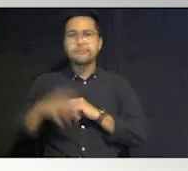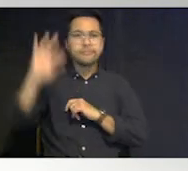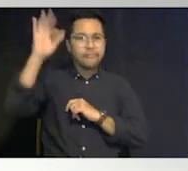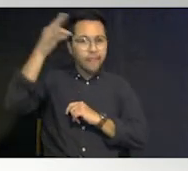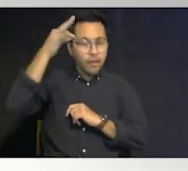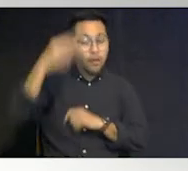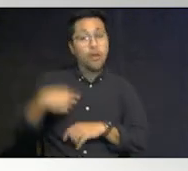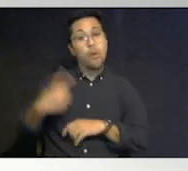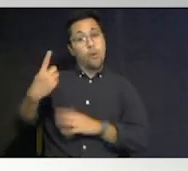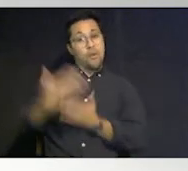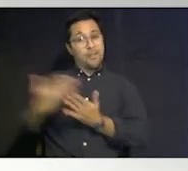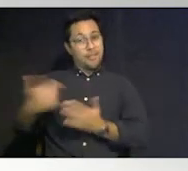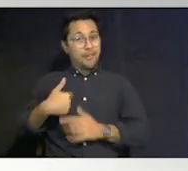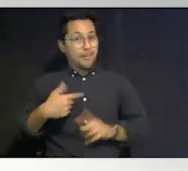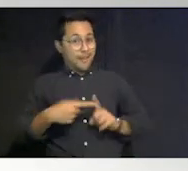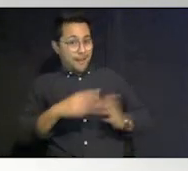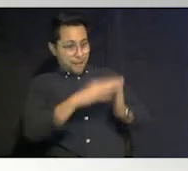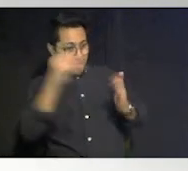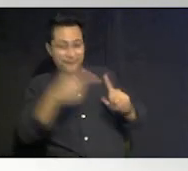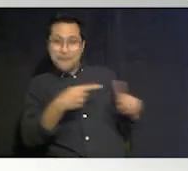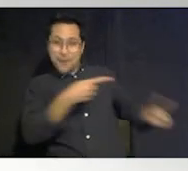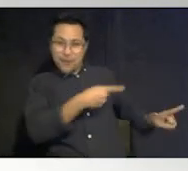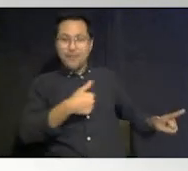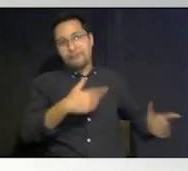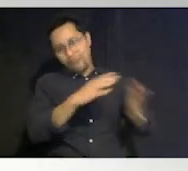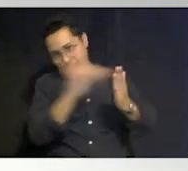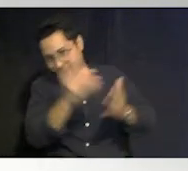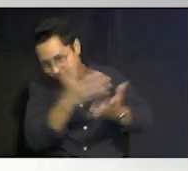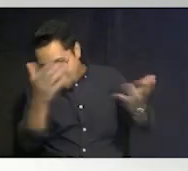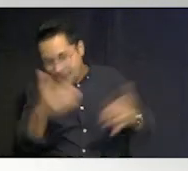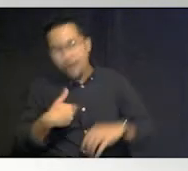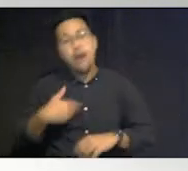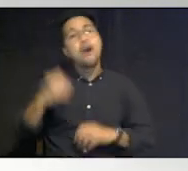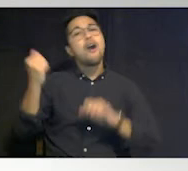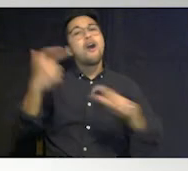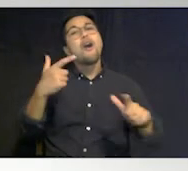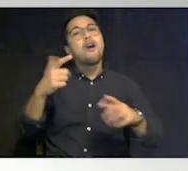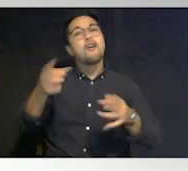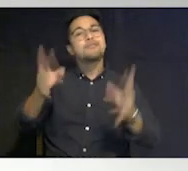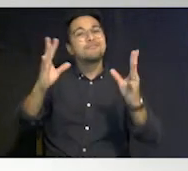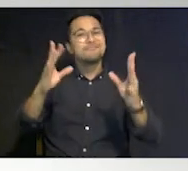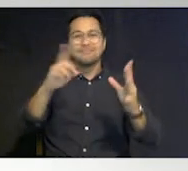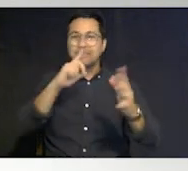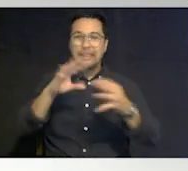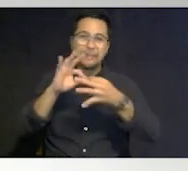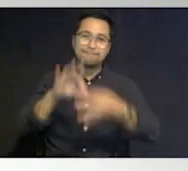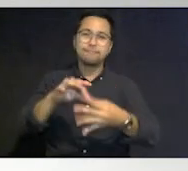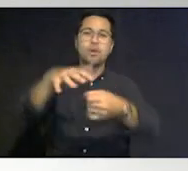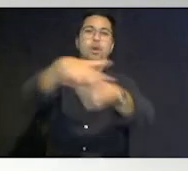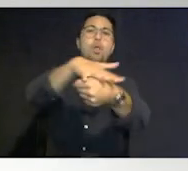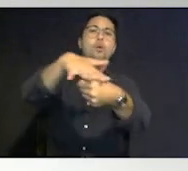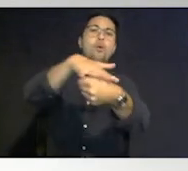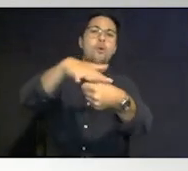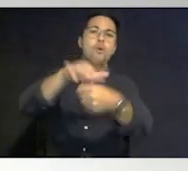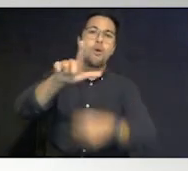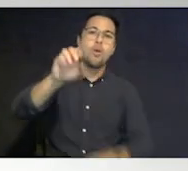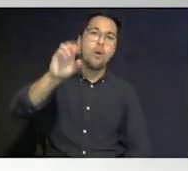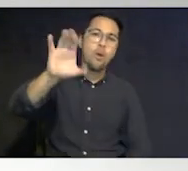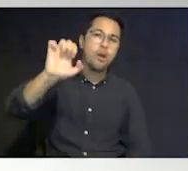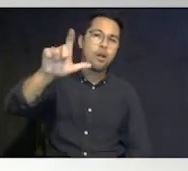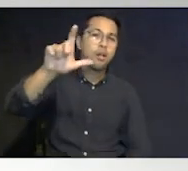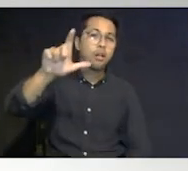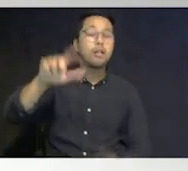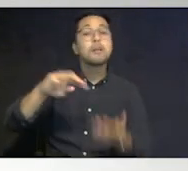i've learned from karen which i've learned a lot is that all disasters are local and that means that having a relationship